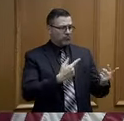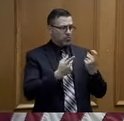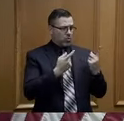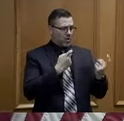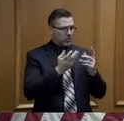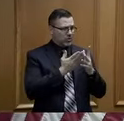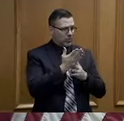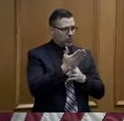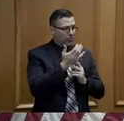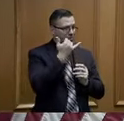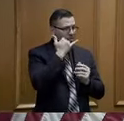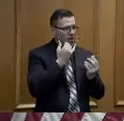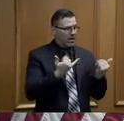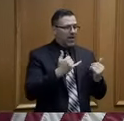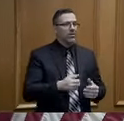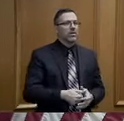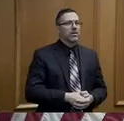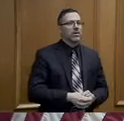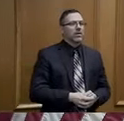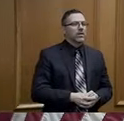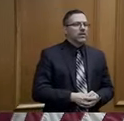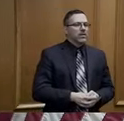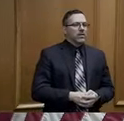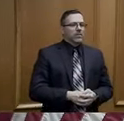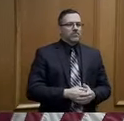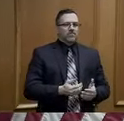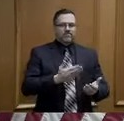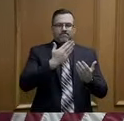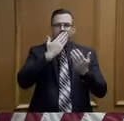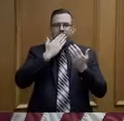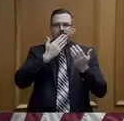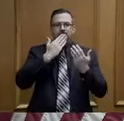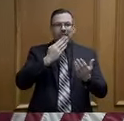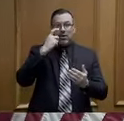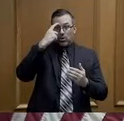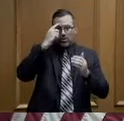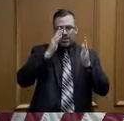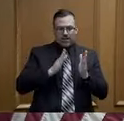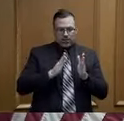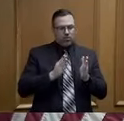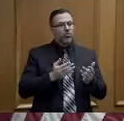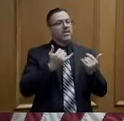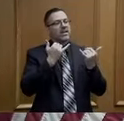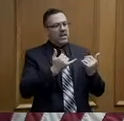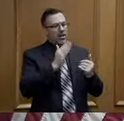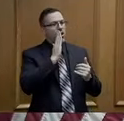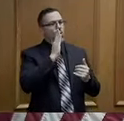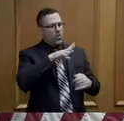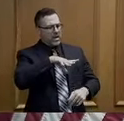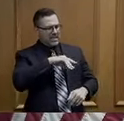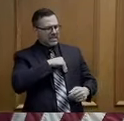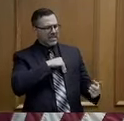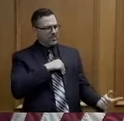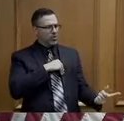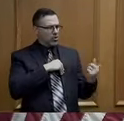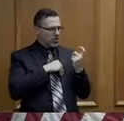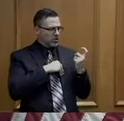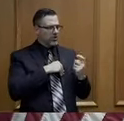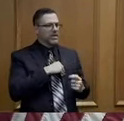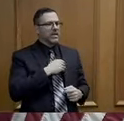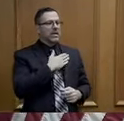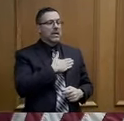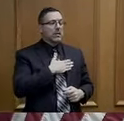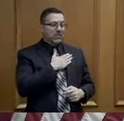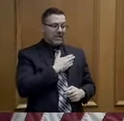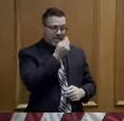technology now. Great. All right. Thank you, Governor. And we'll open this up to questions. I'll go ahead and call you out. If you could just